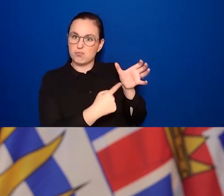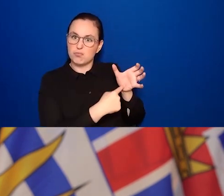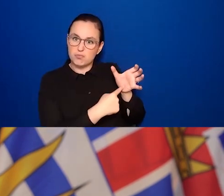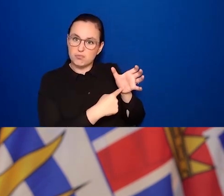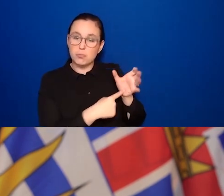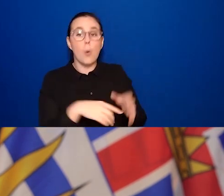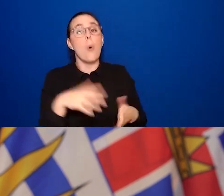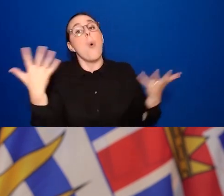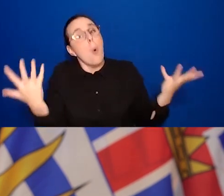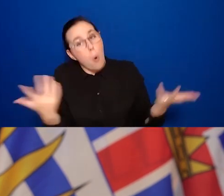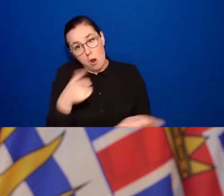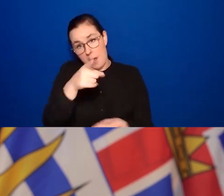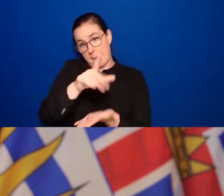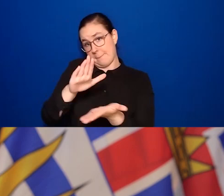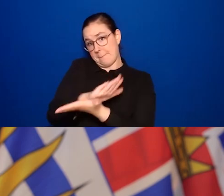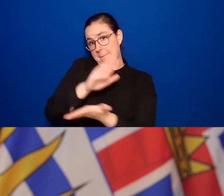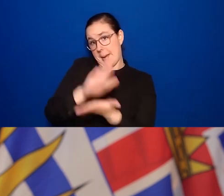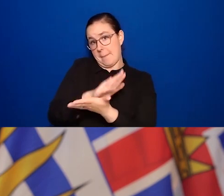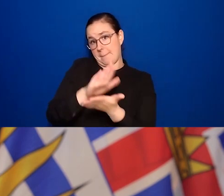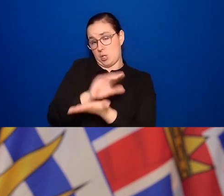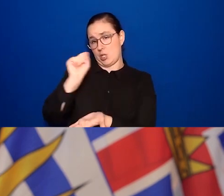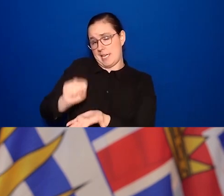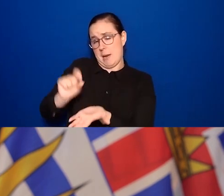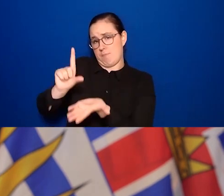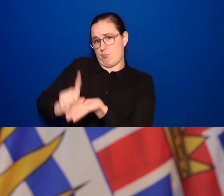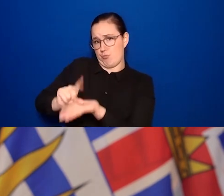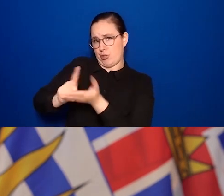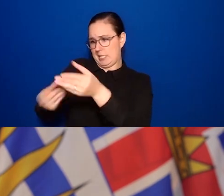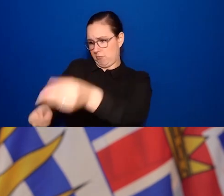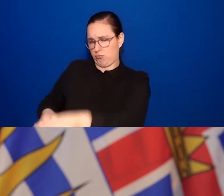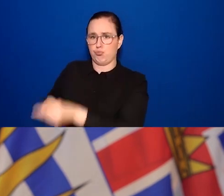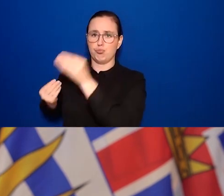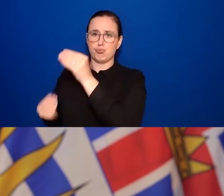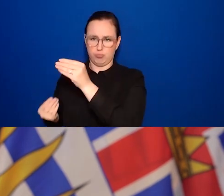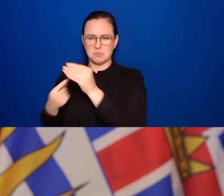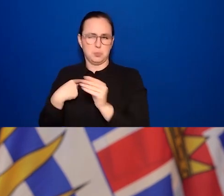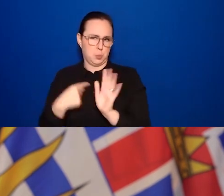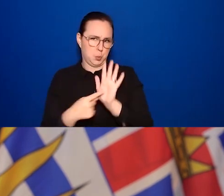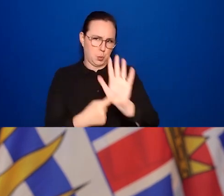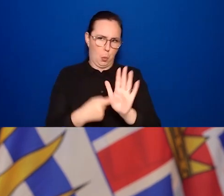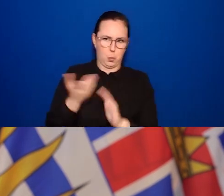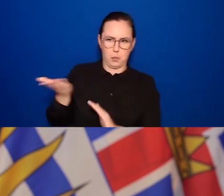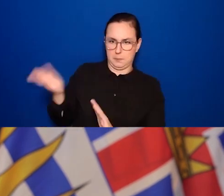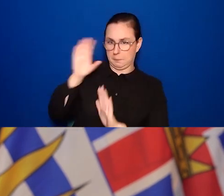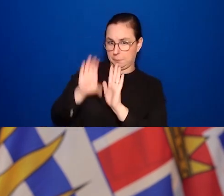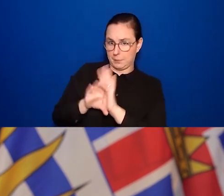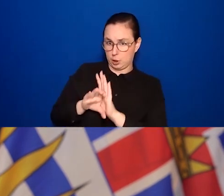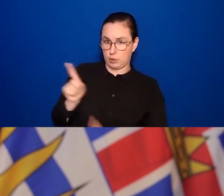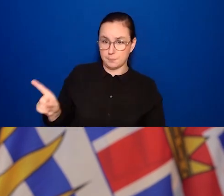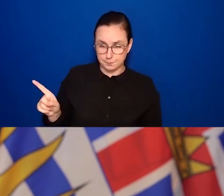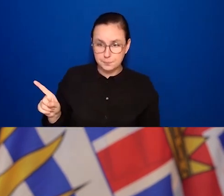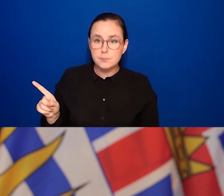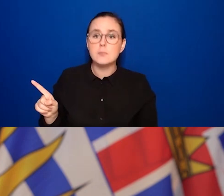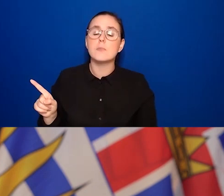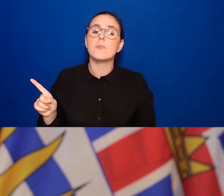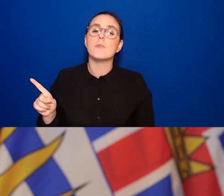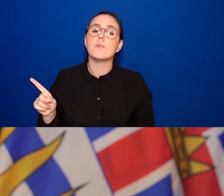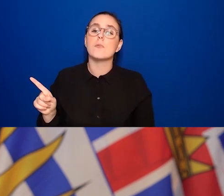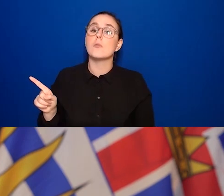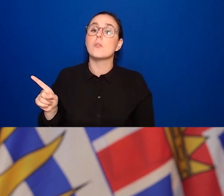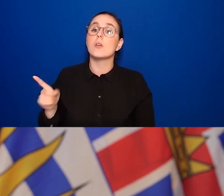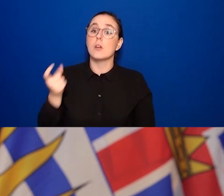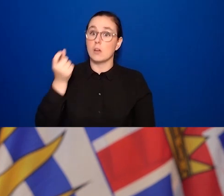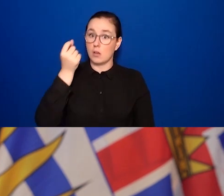verify. And and I'll show you a picture in a minute. There will be a transition period, as I mentioned, until September 27th for vaccinated